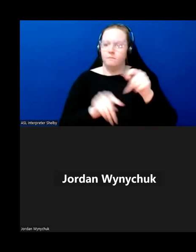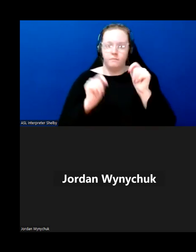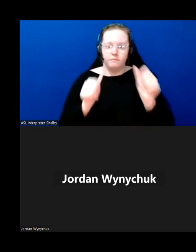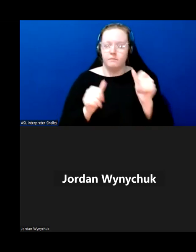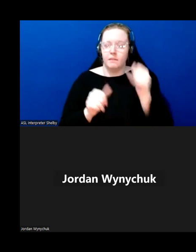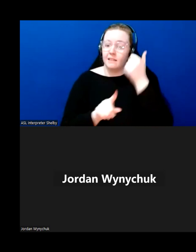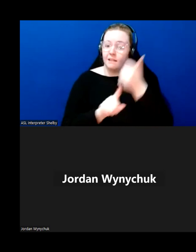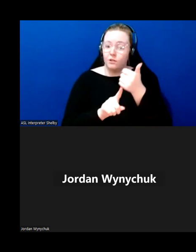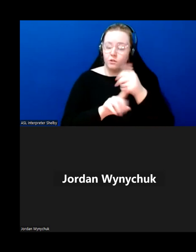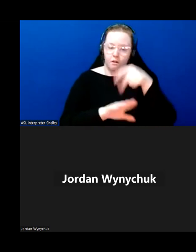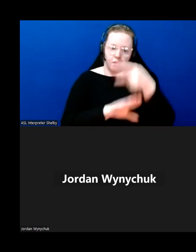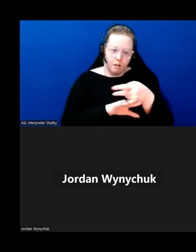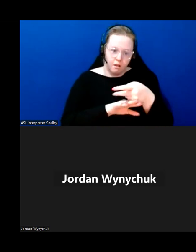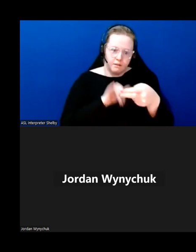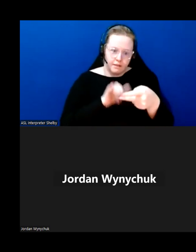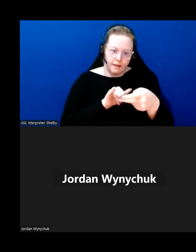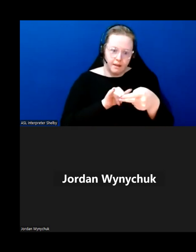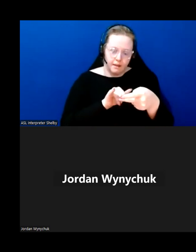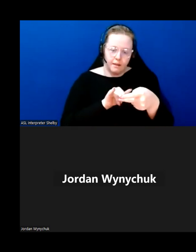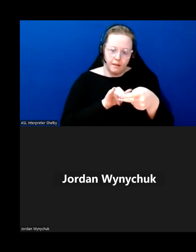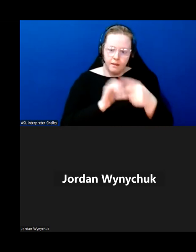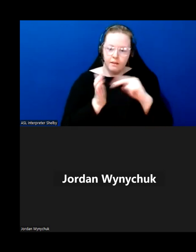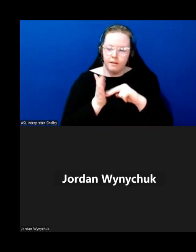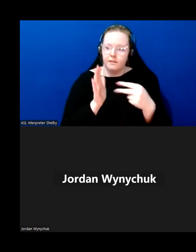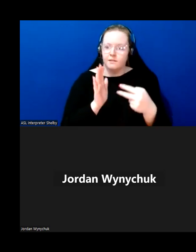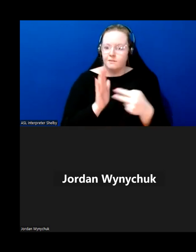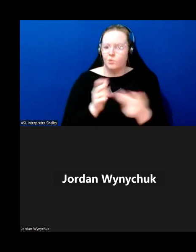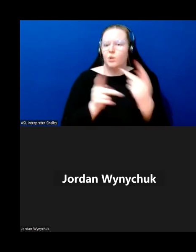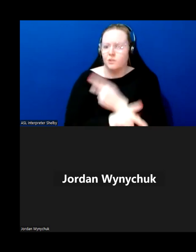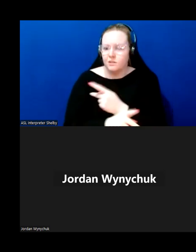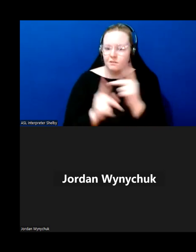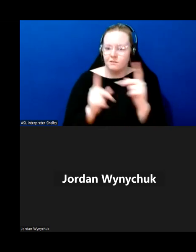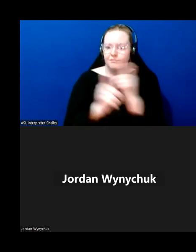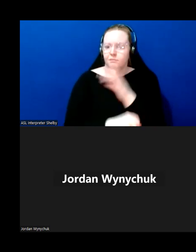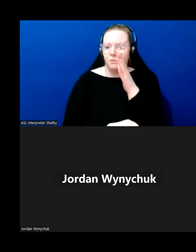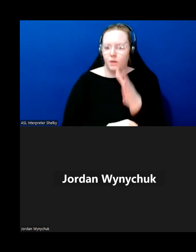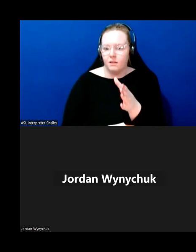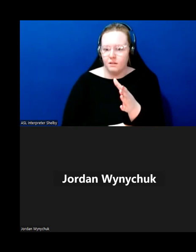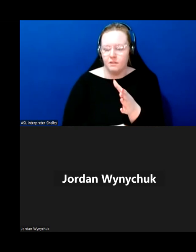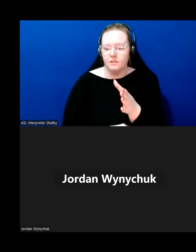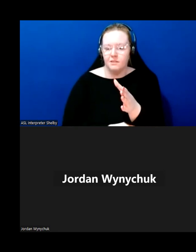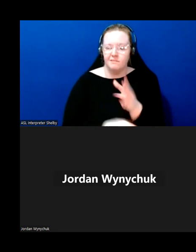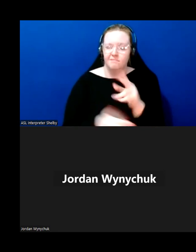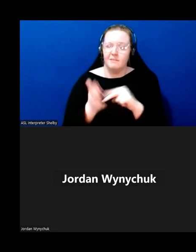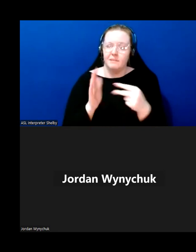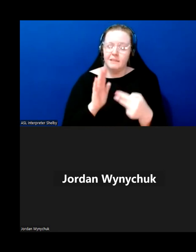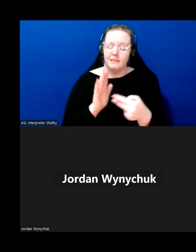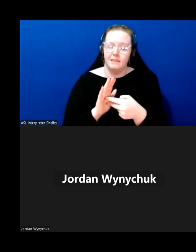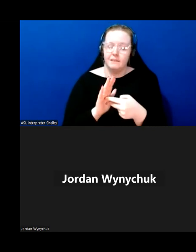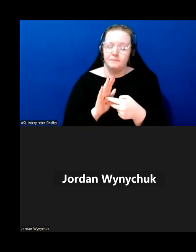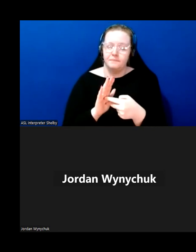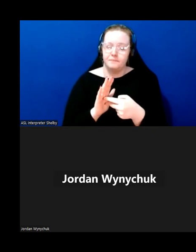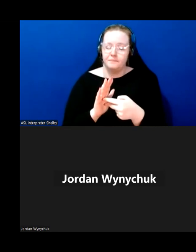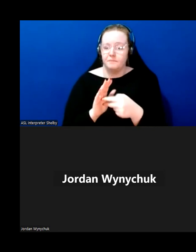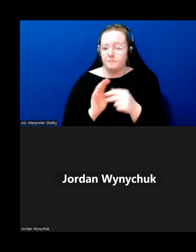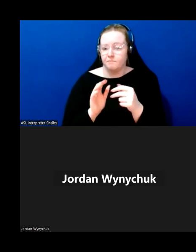longer you lie on the floor um you get into more serious complications and and unfortunately increased uh uh mortality